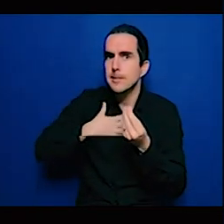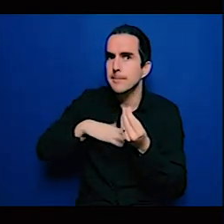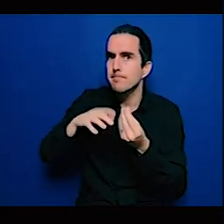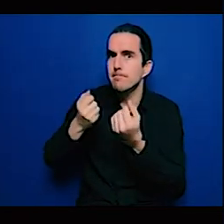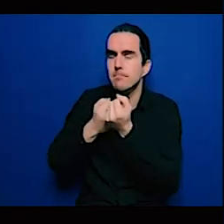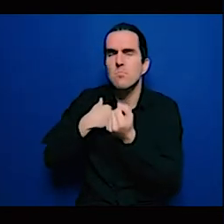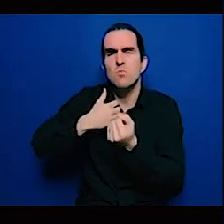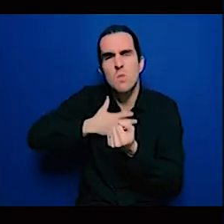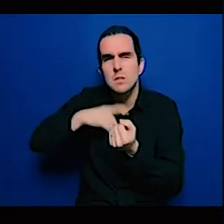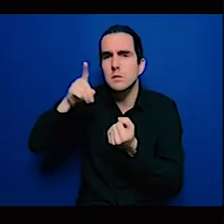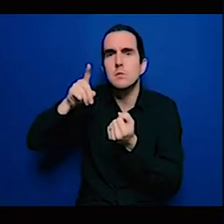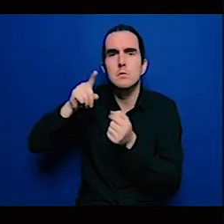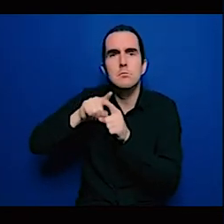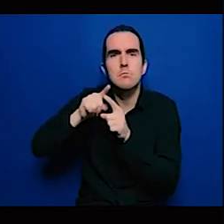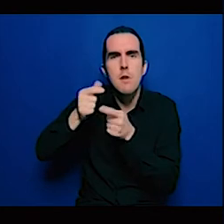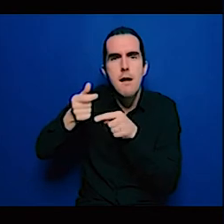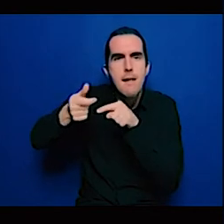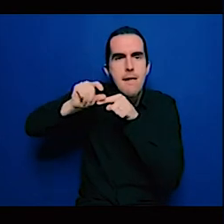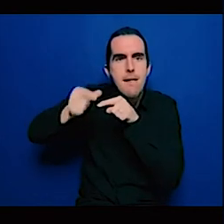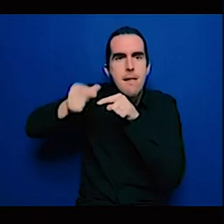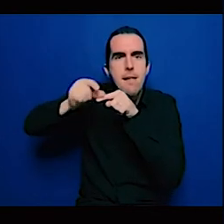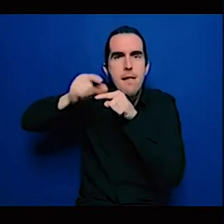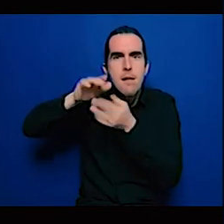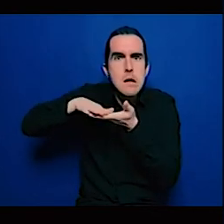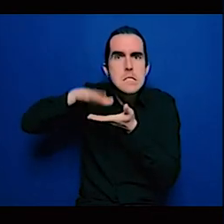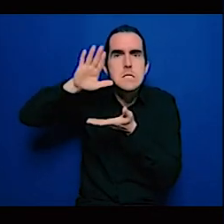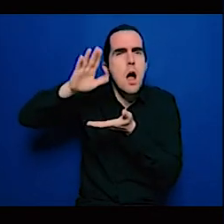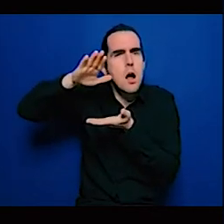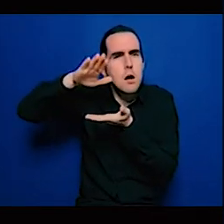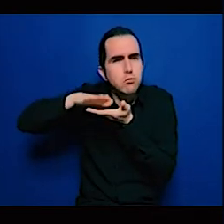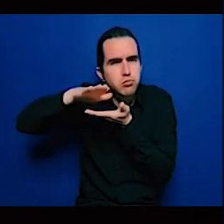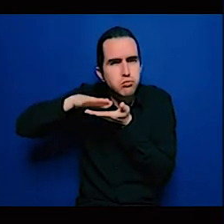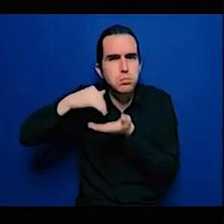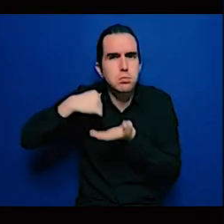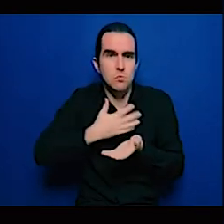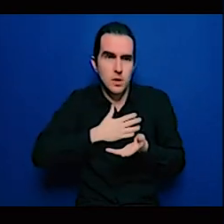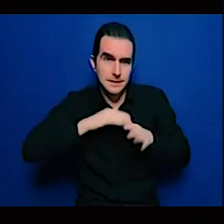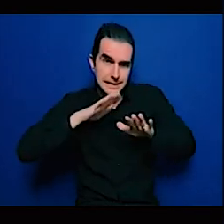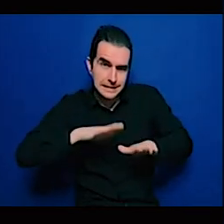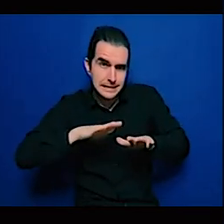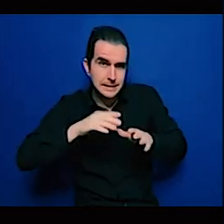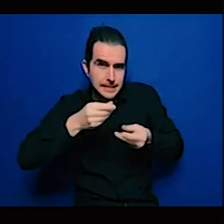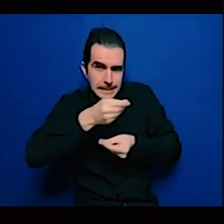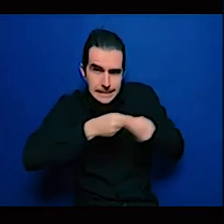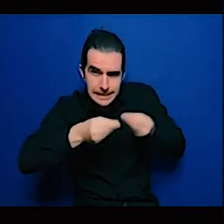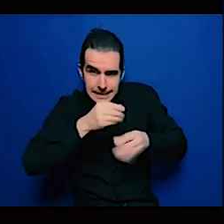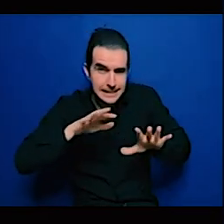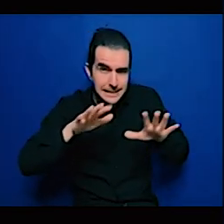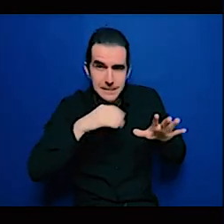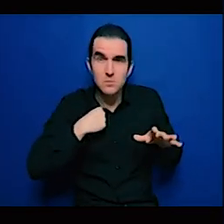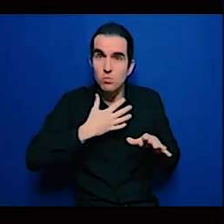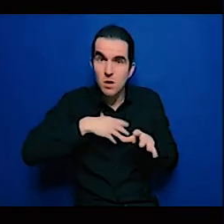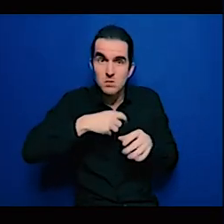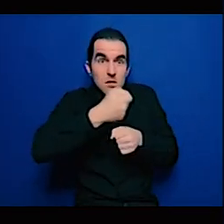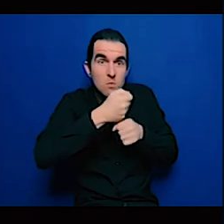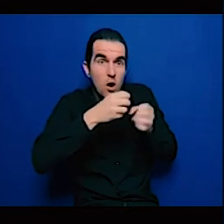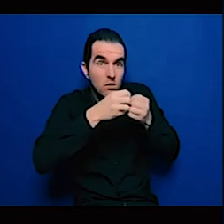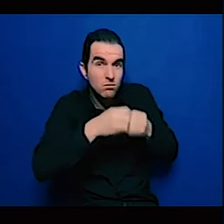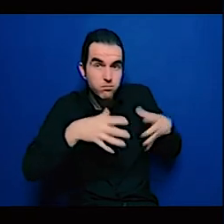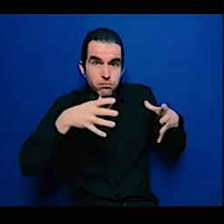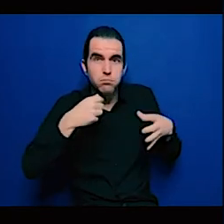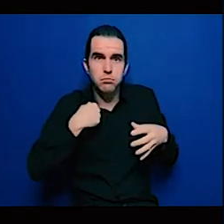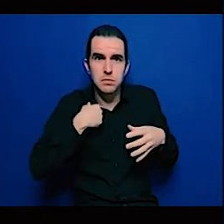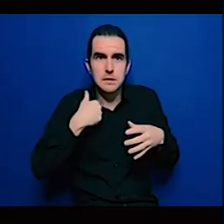to be able to build these batteries not just assemble the solar PV panels but to actually